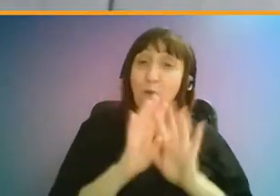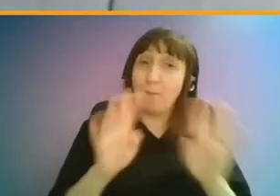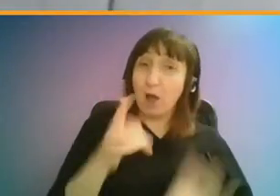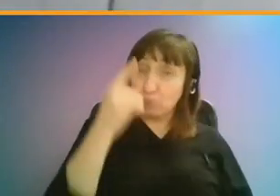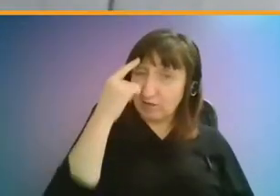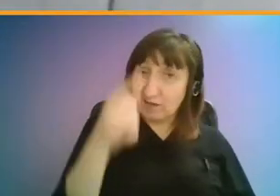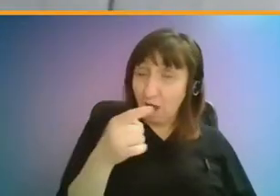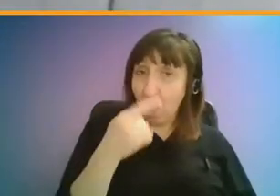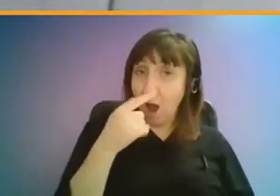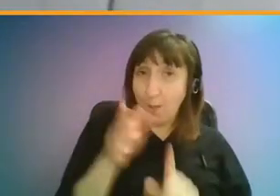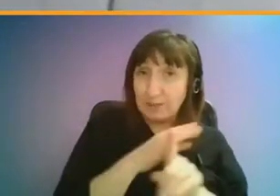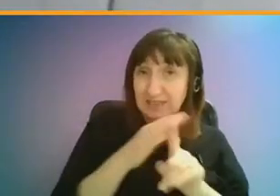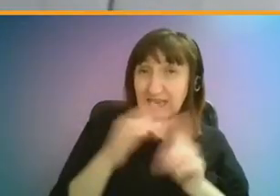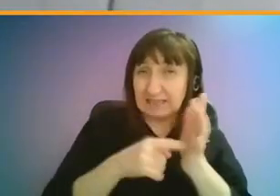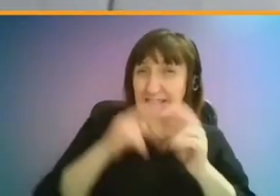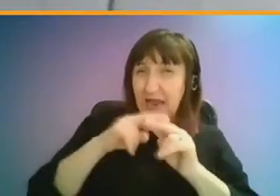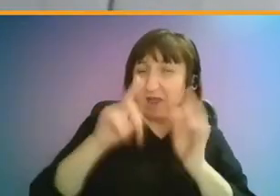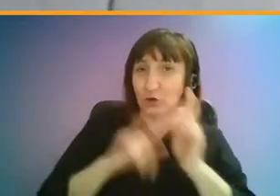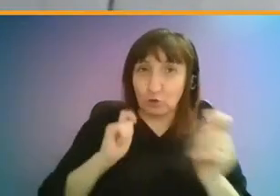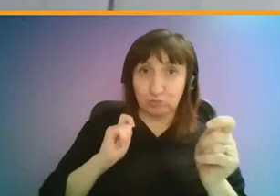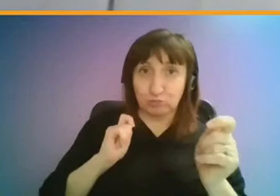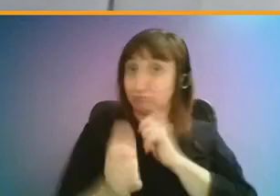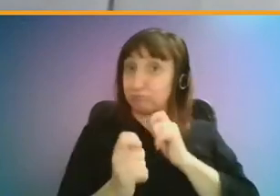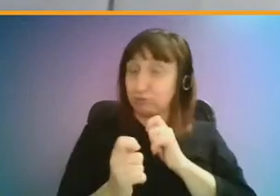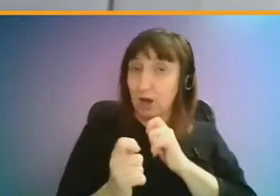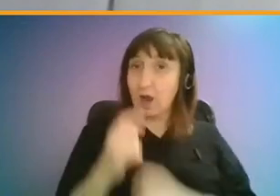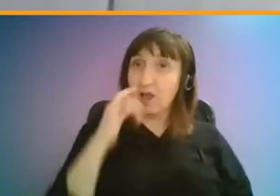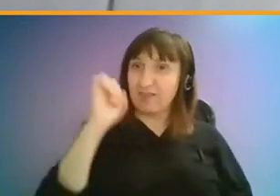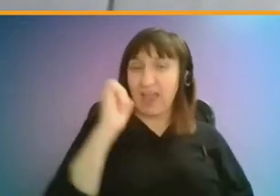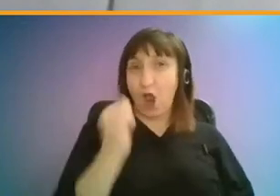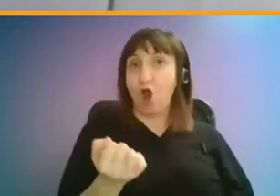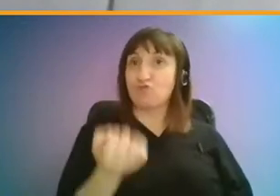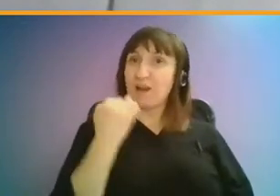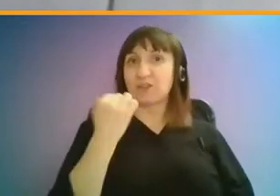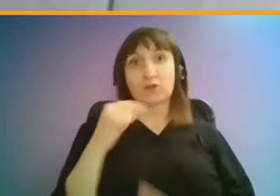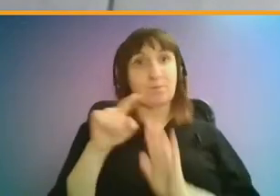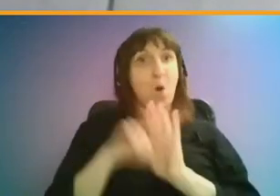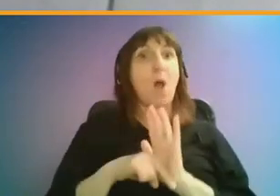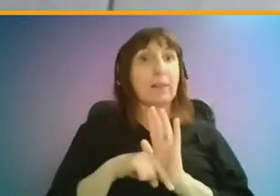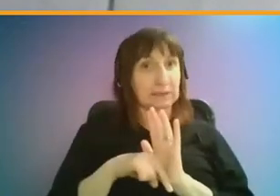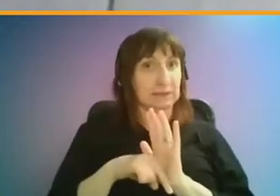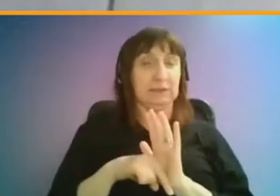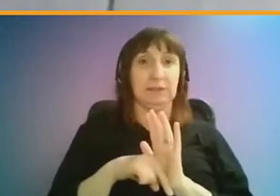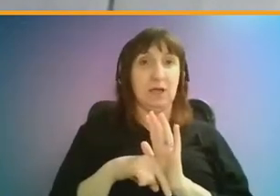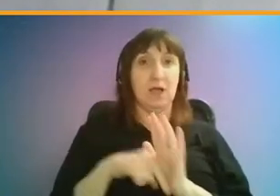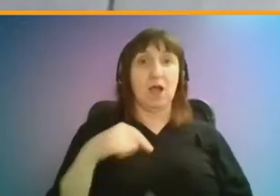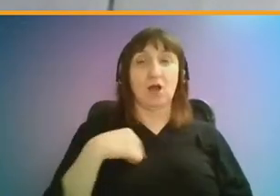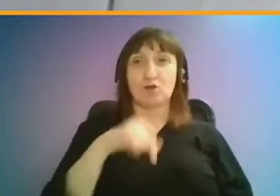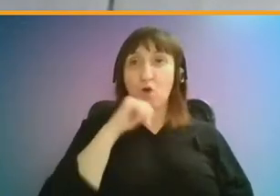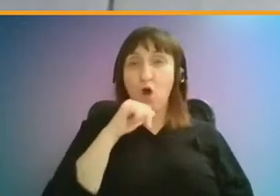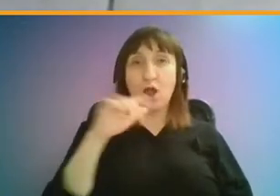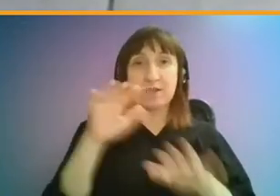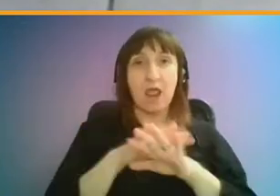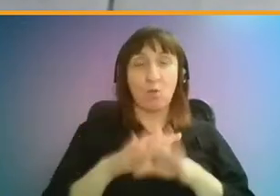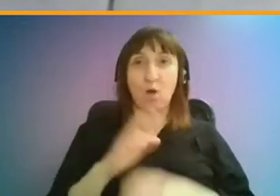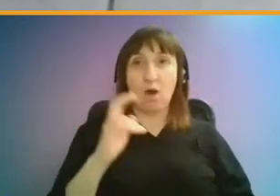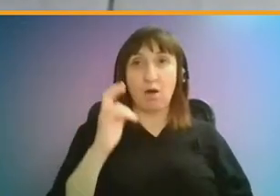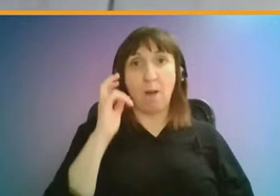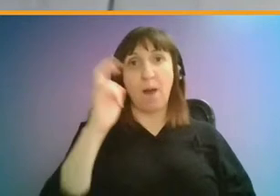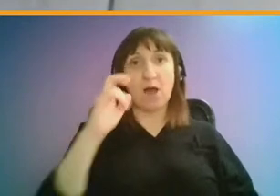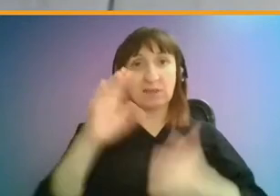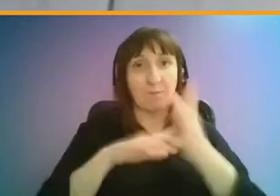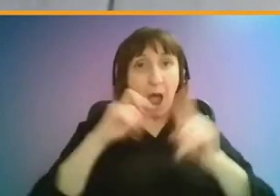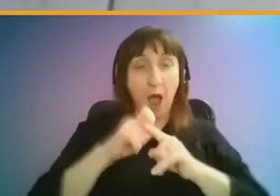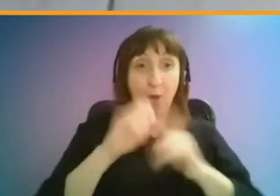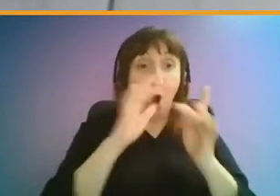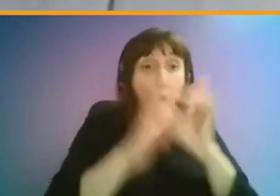are of persuading TfL to do a U-turn on what he calls a ridiculous policy of not making network bus maps available